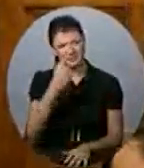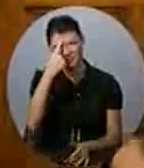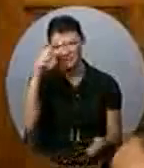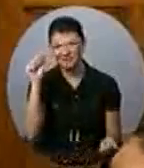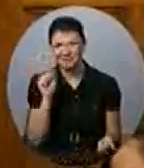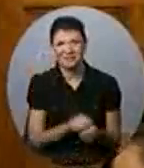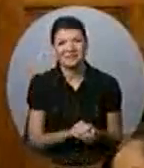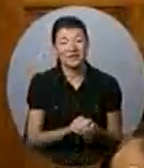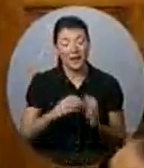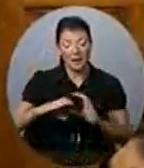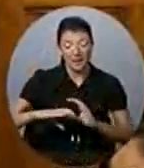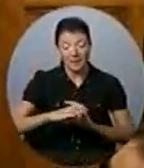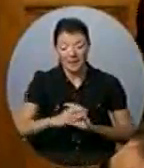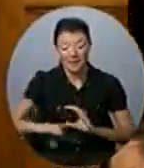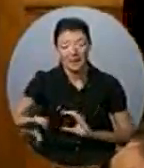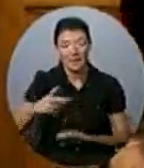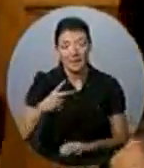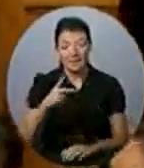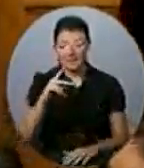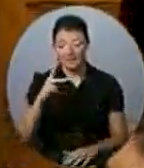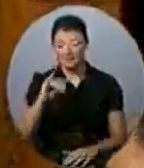defending the best interests of Canadians?